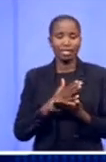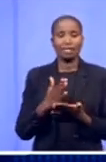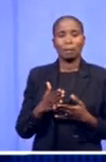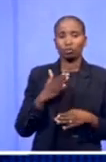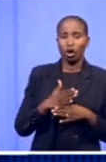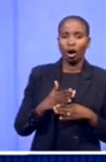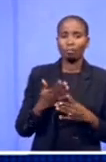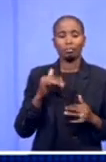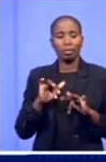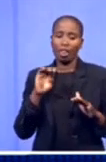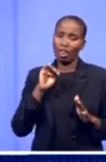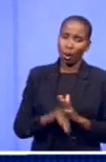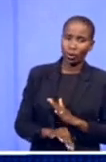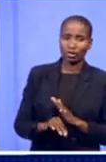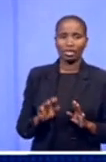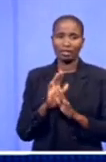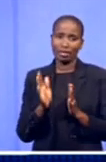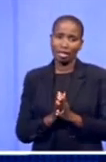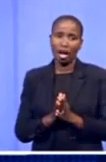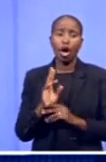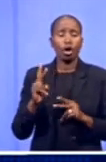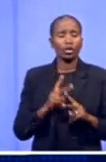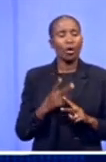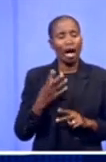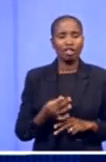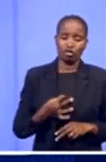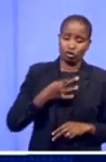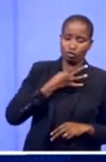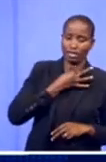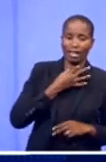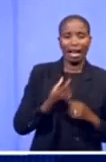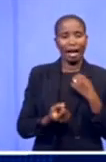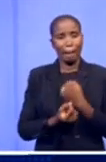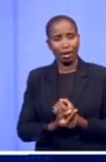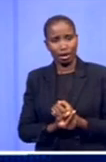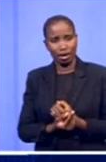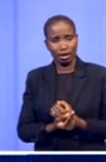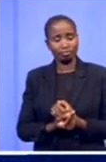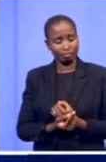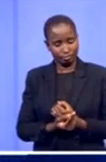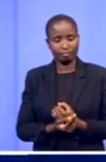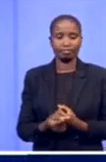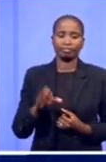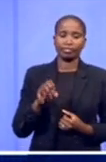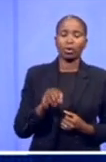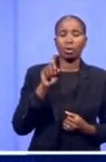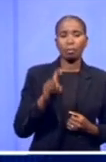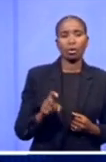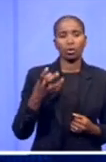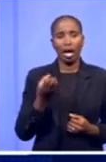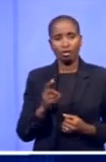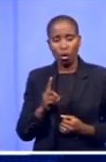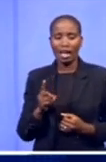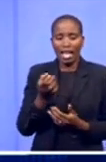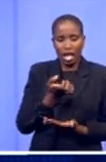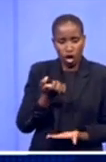of risks such as this setting us back. And so we have to have a resilient economy that is able to sustain those shocks.